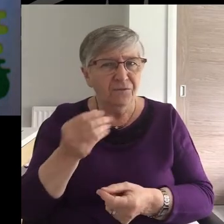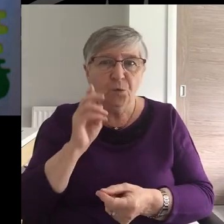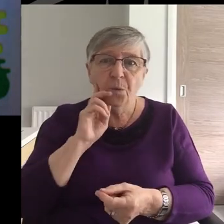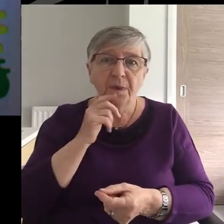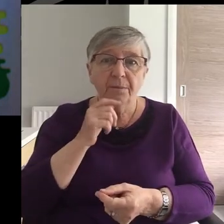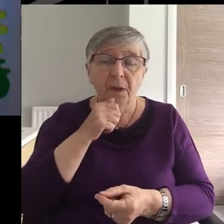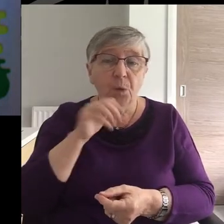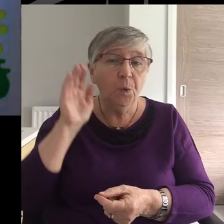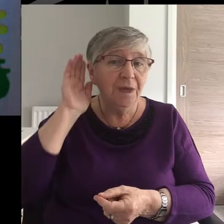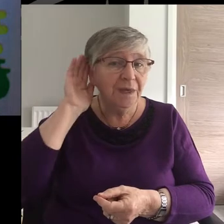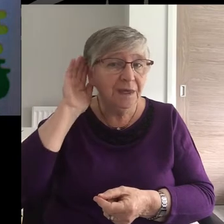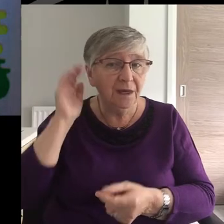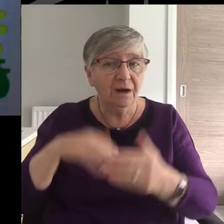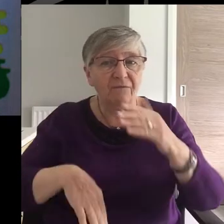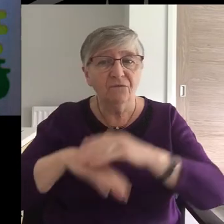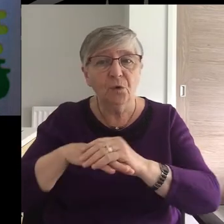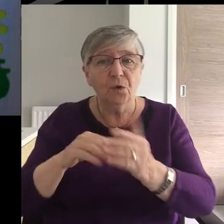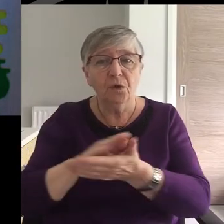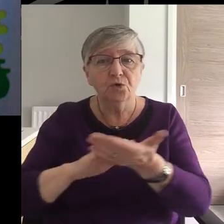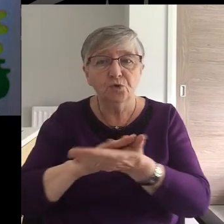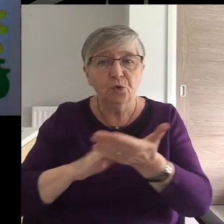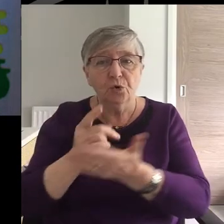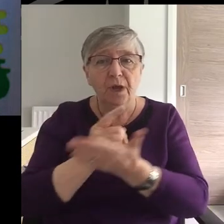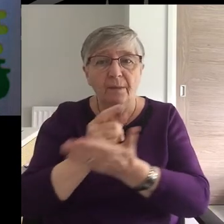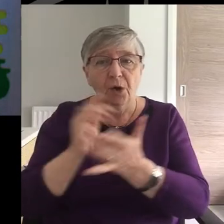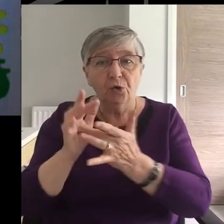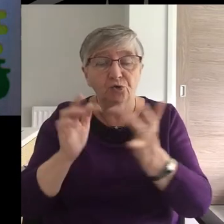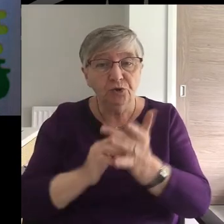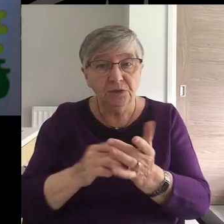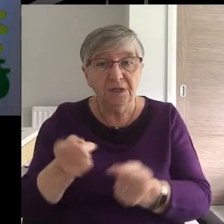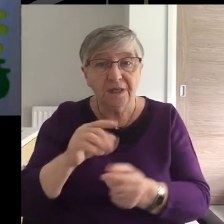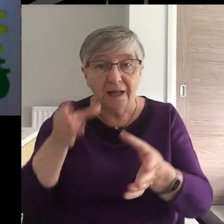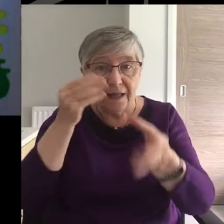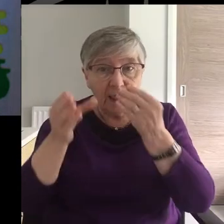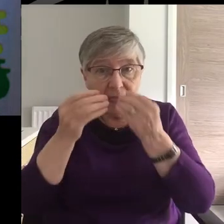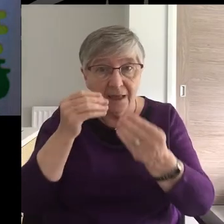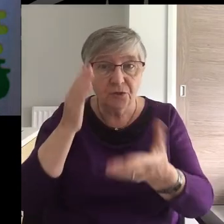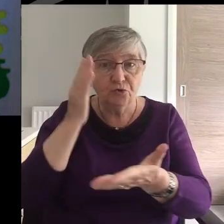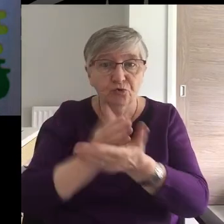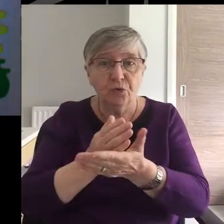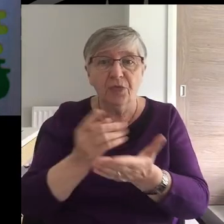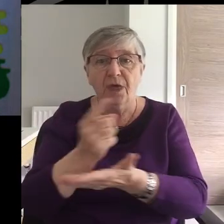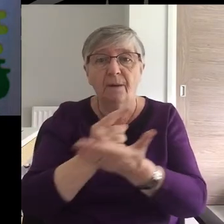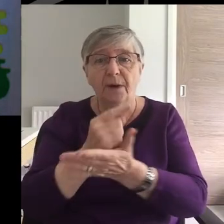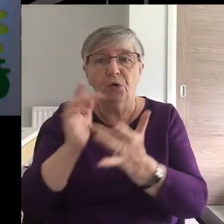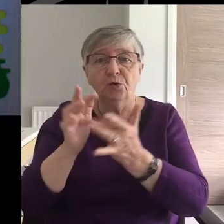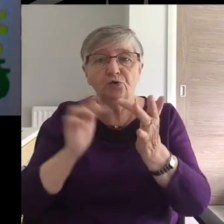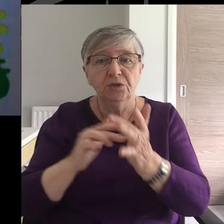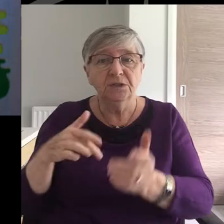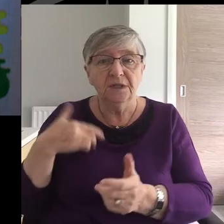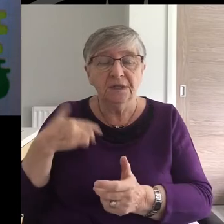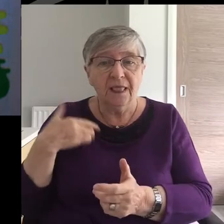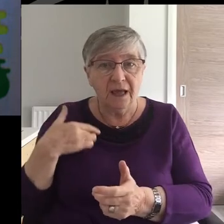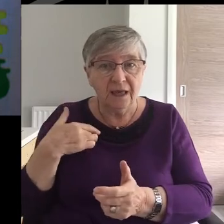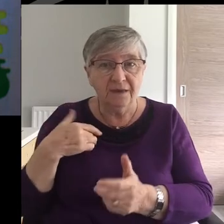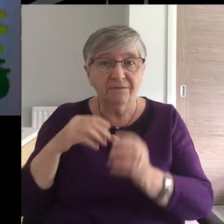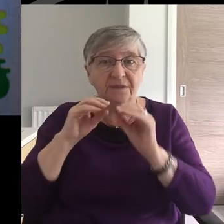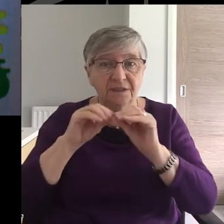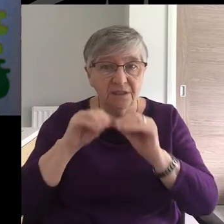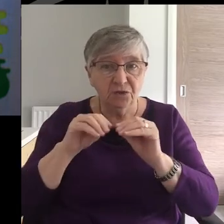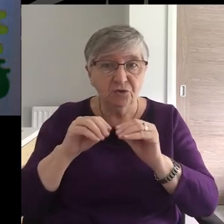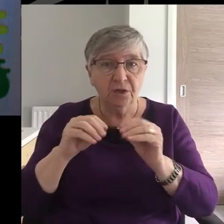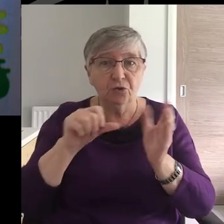hears the full story of Jesus and learns the true facts of his life and teaching, crucifixion and